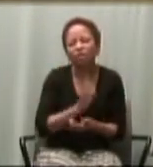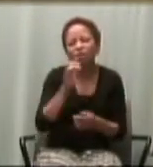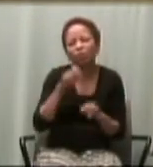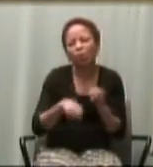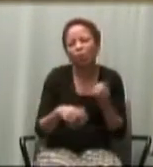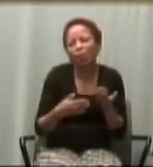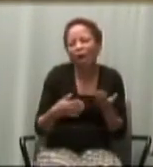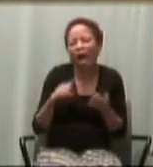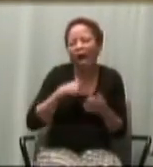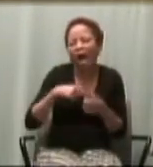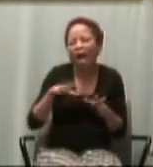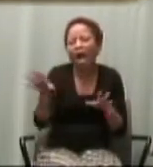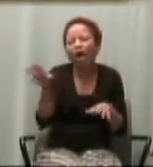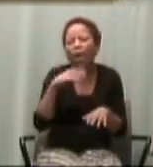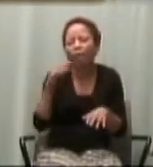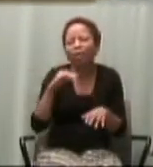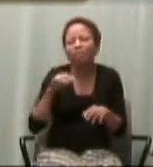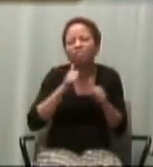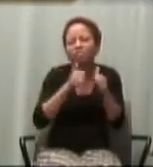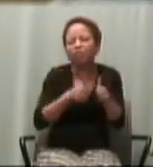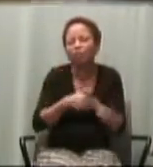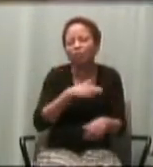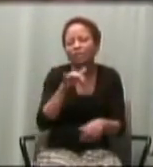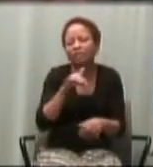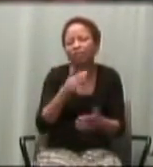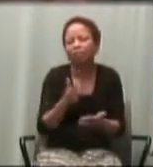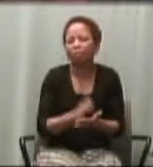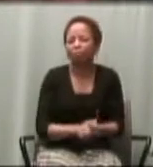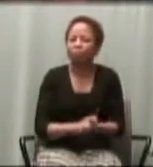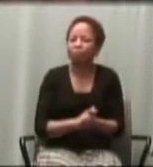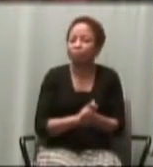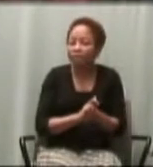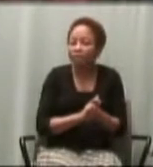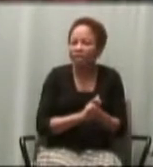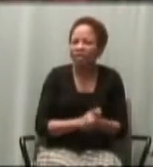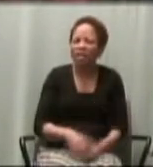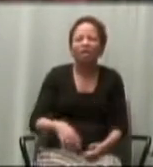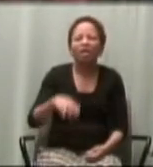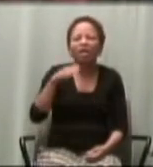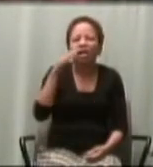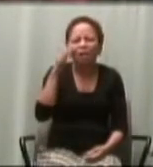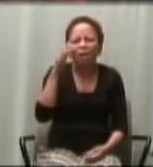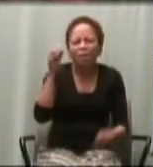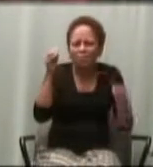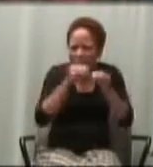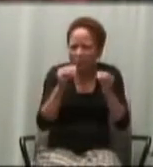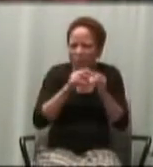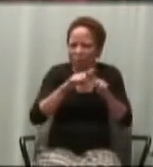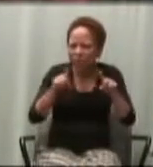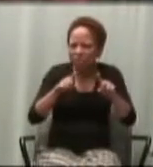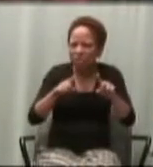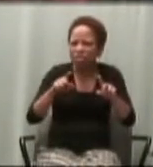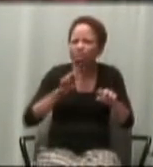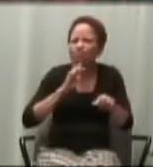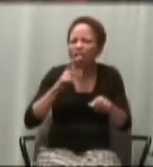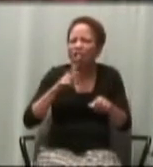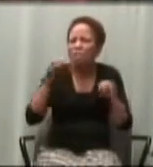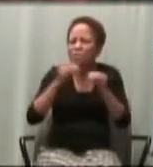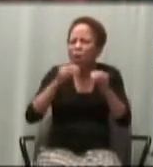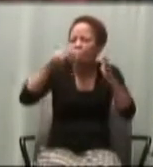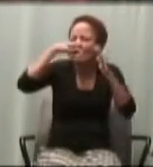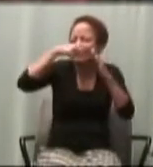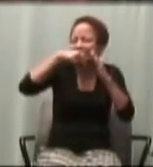Baptism is much more than custom, much more than practice,